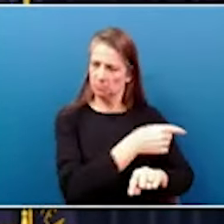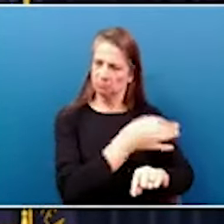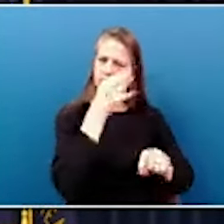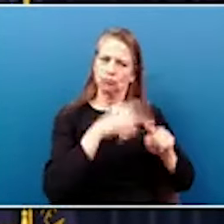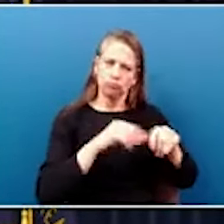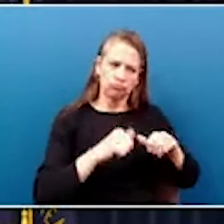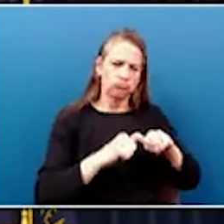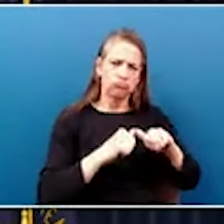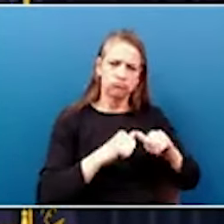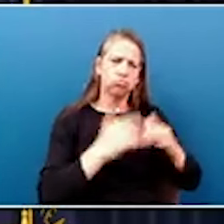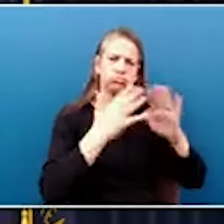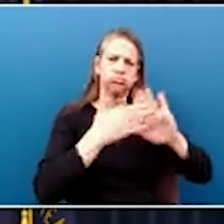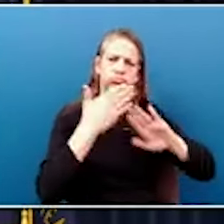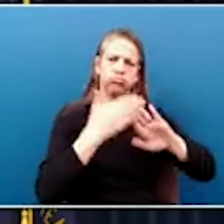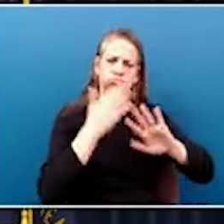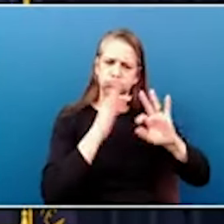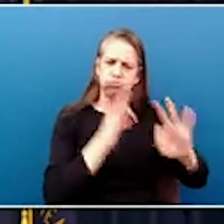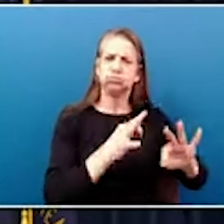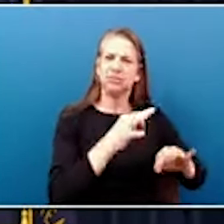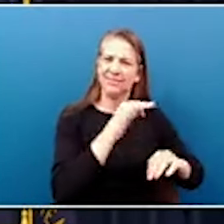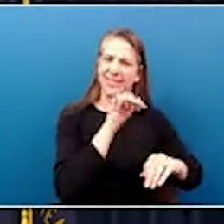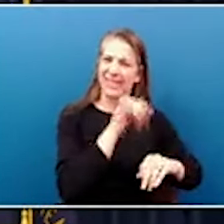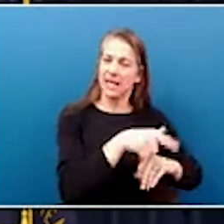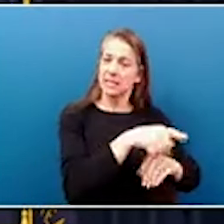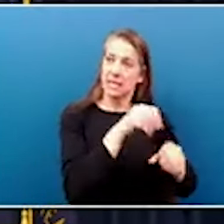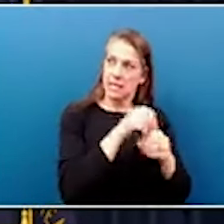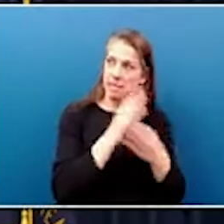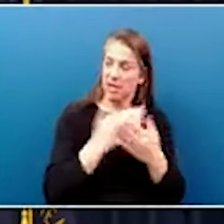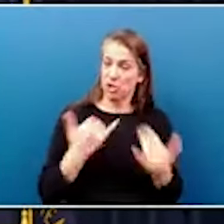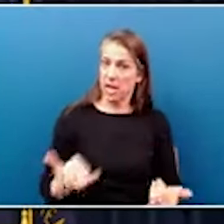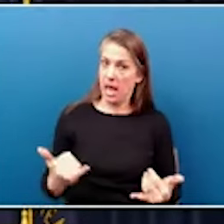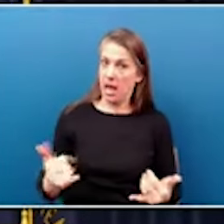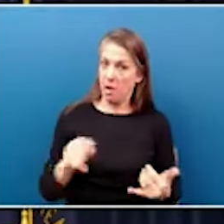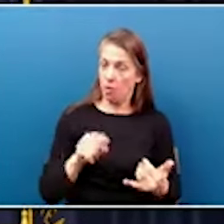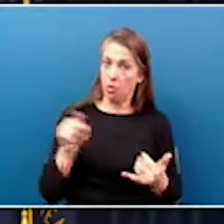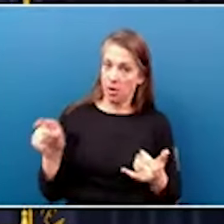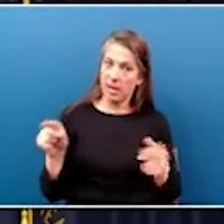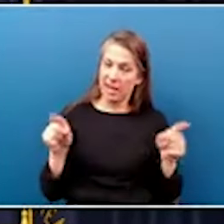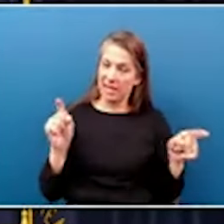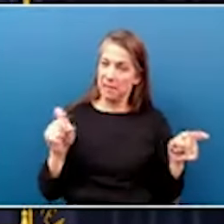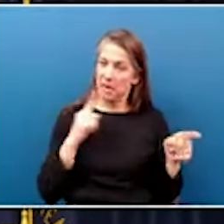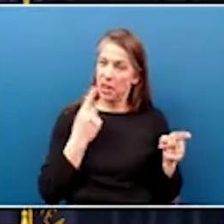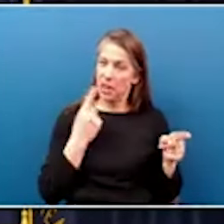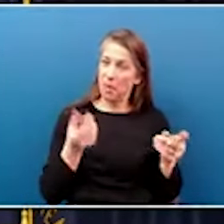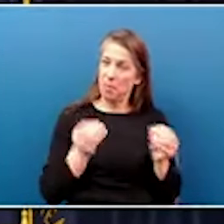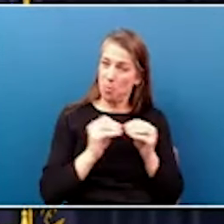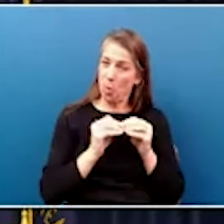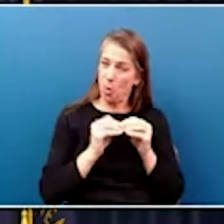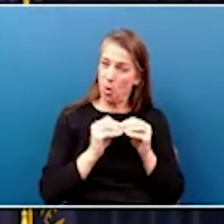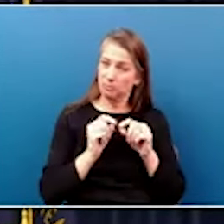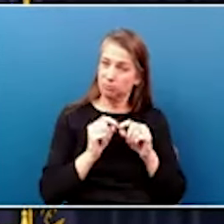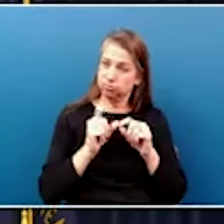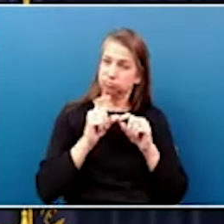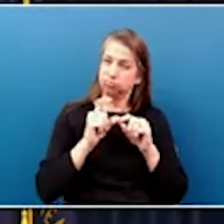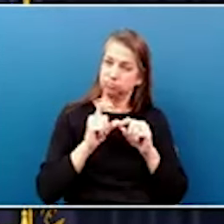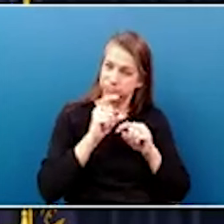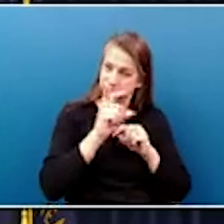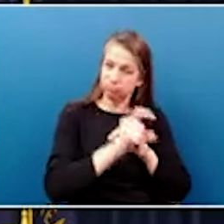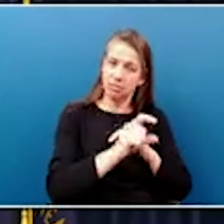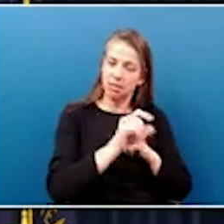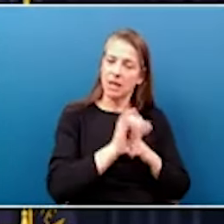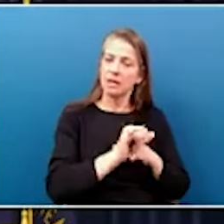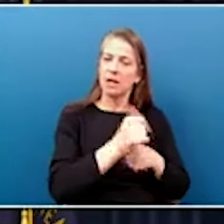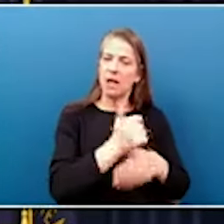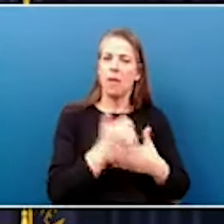which is in both versions of the budget right now, it does need to be a little bit larger, helps us do. So this is an important